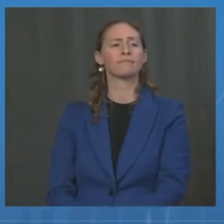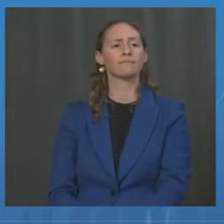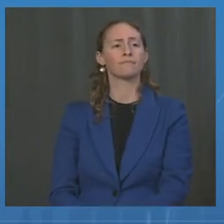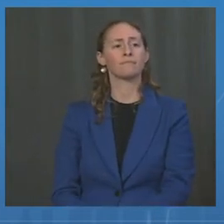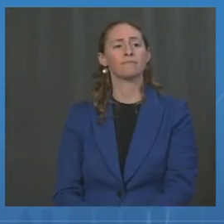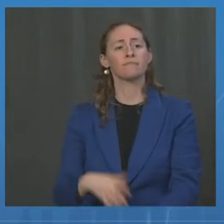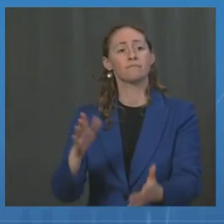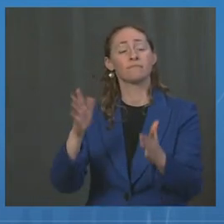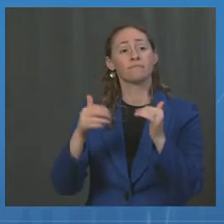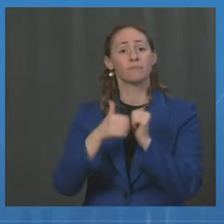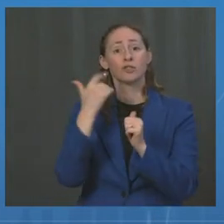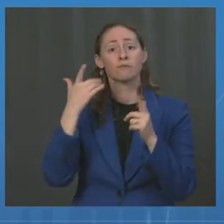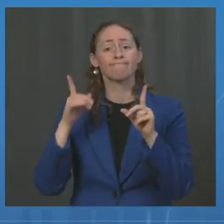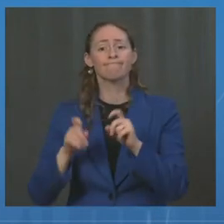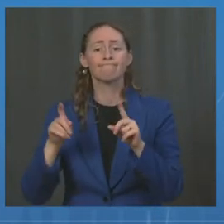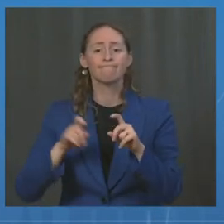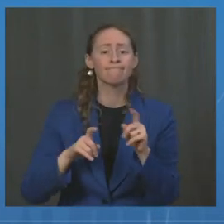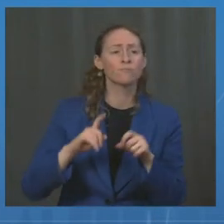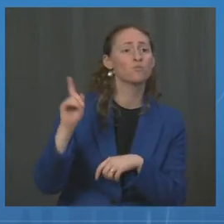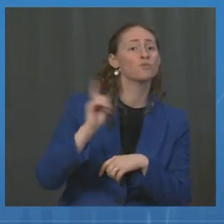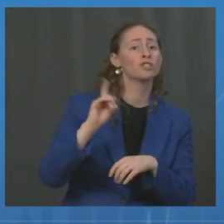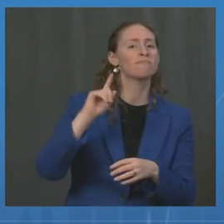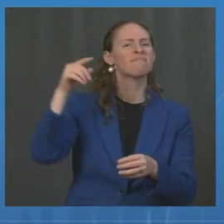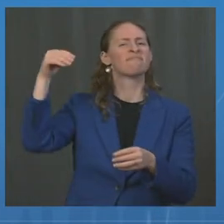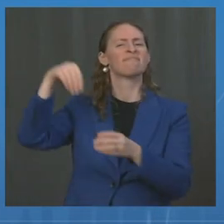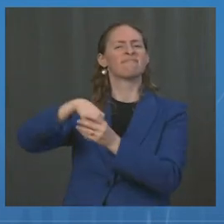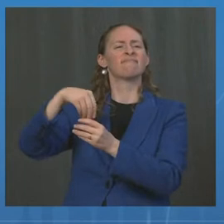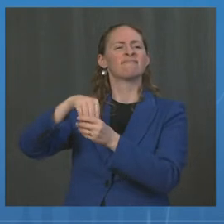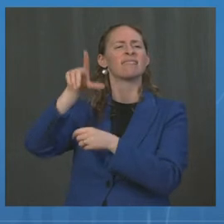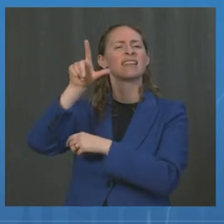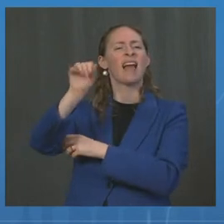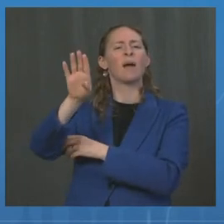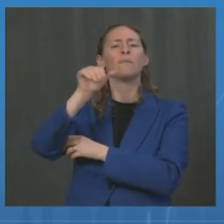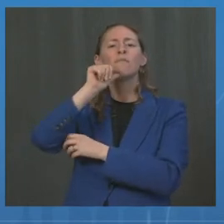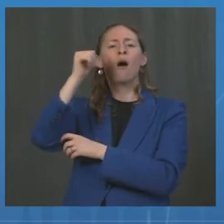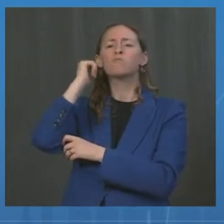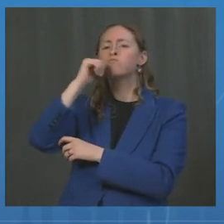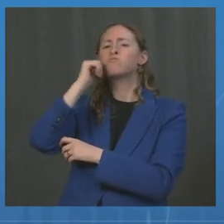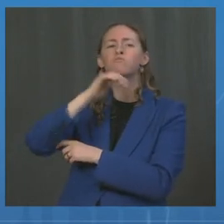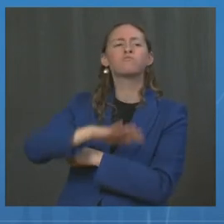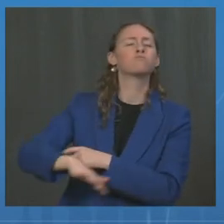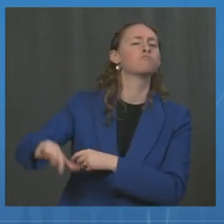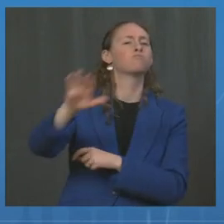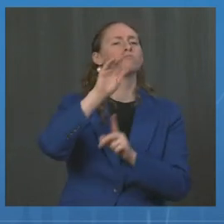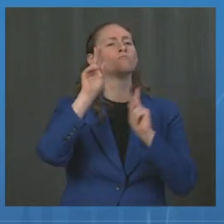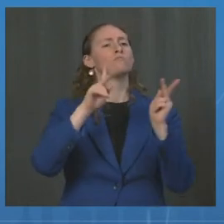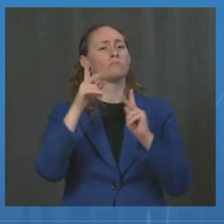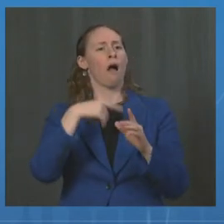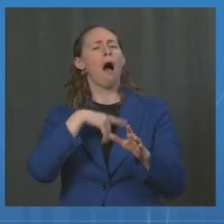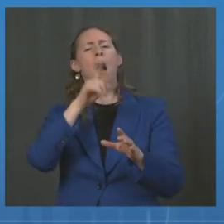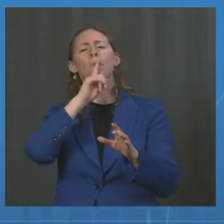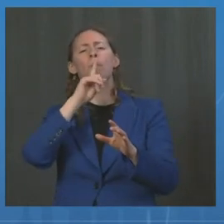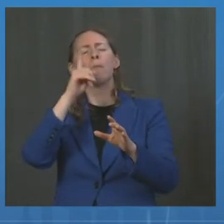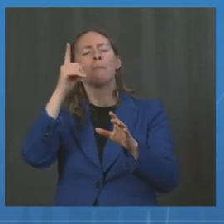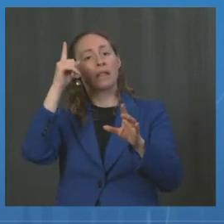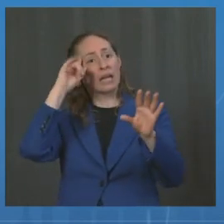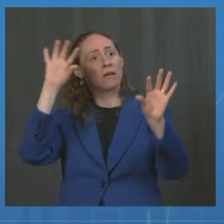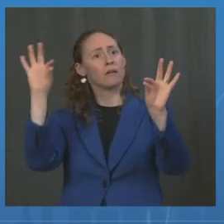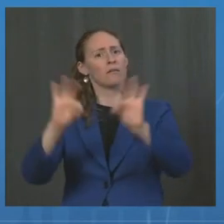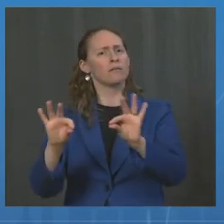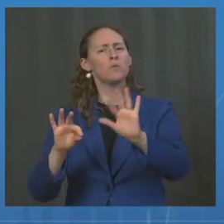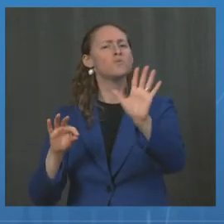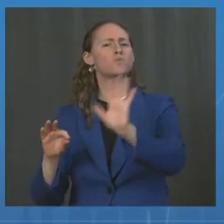Not to downplay it. We take it very seriously. But remember, even when you have variants that do diminish